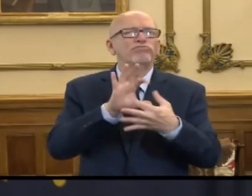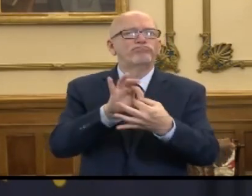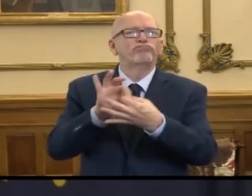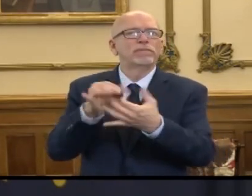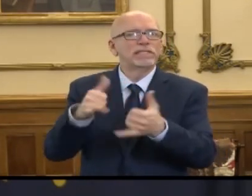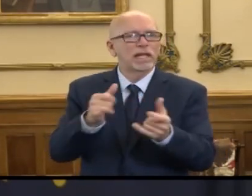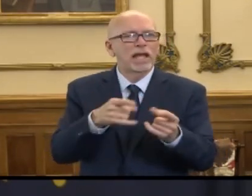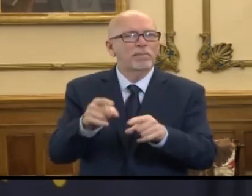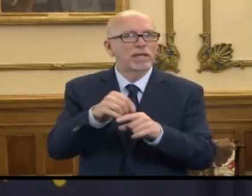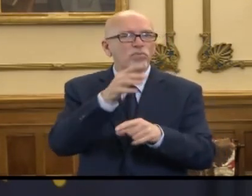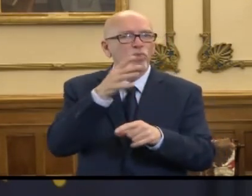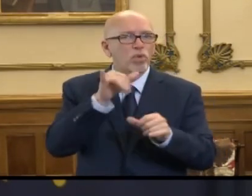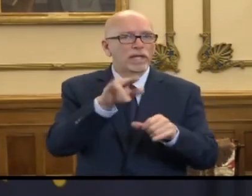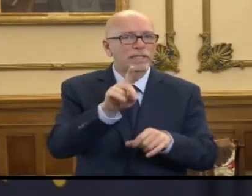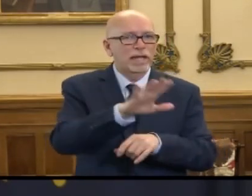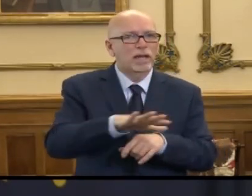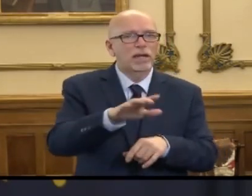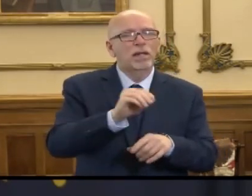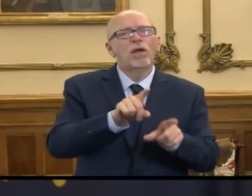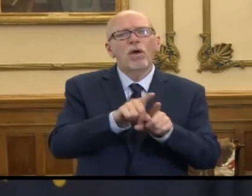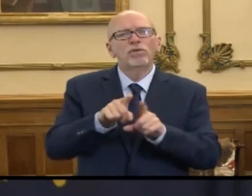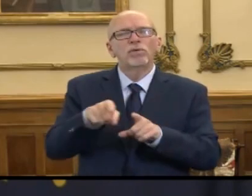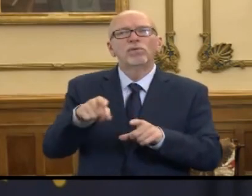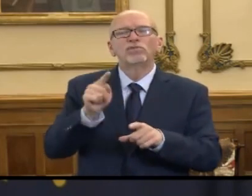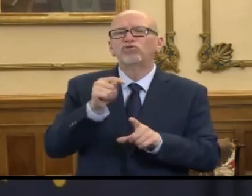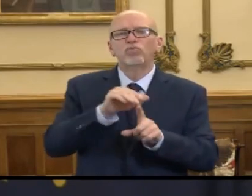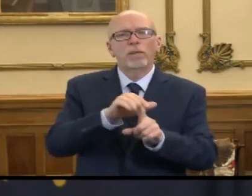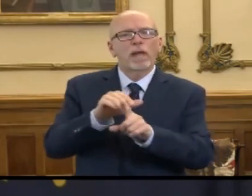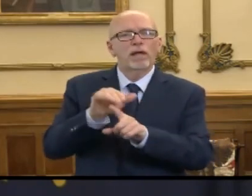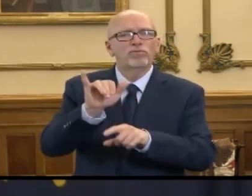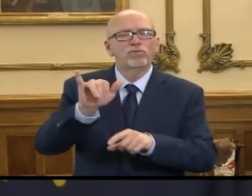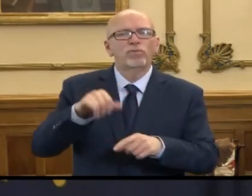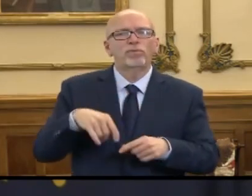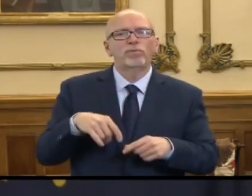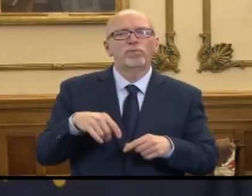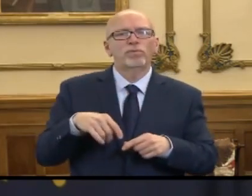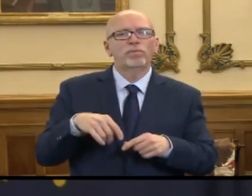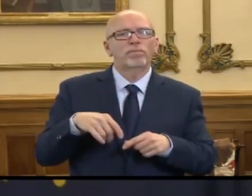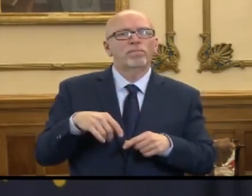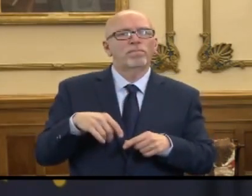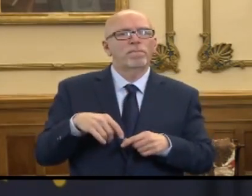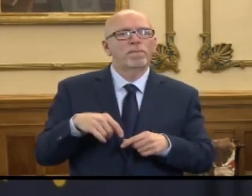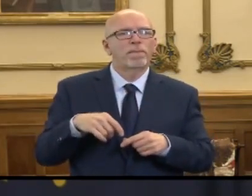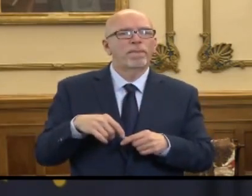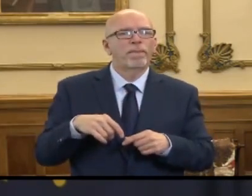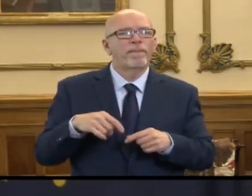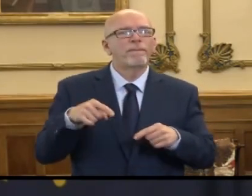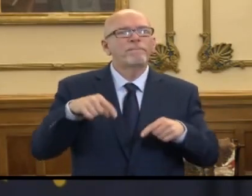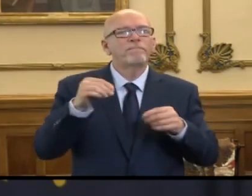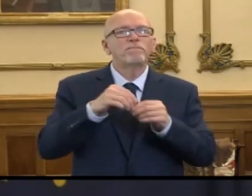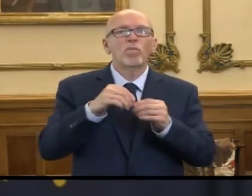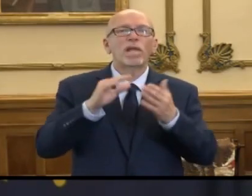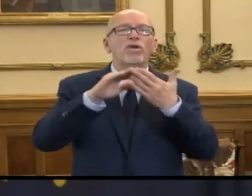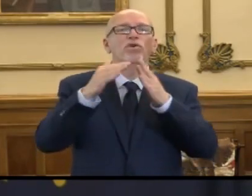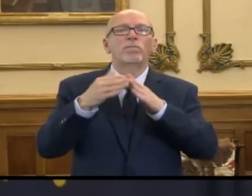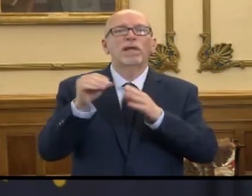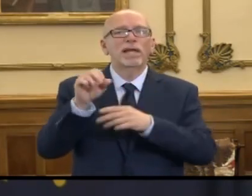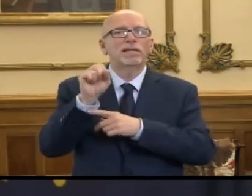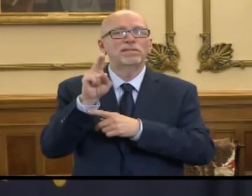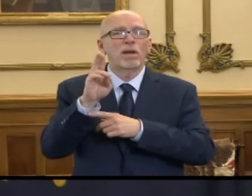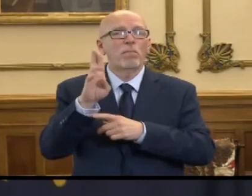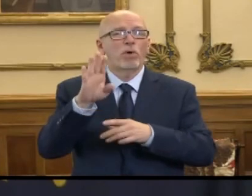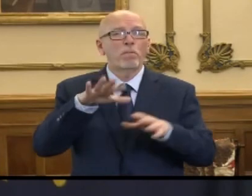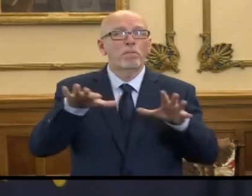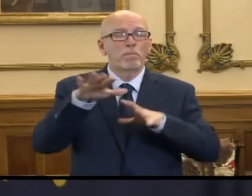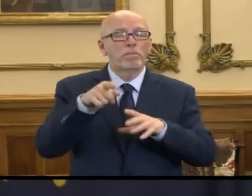occur in rural Indiana, but it also, this is just a reminder here in a more urban and suburban setting